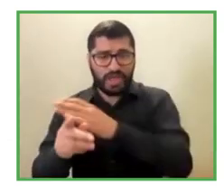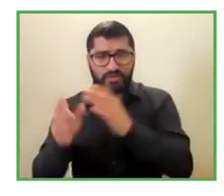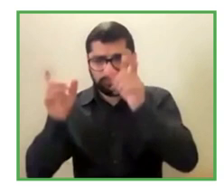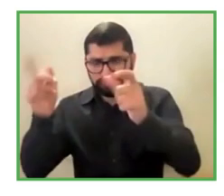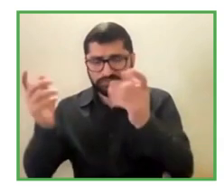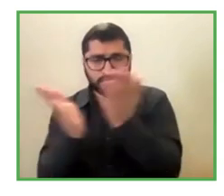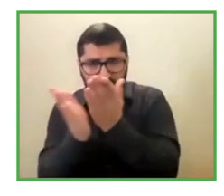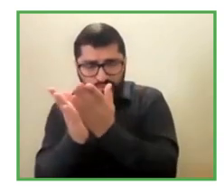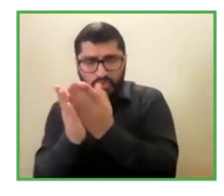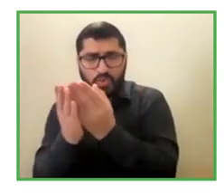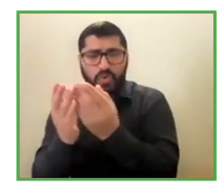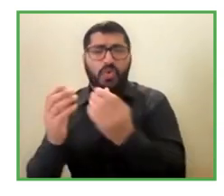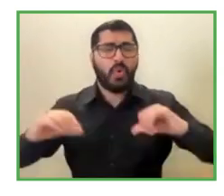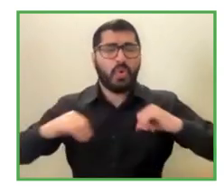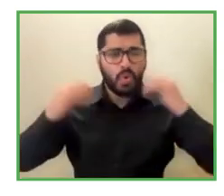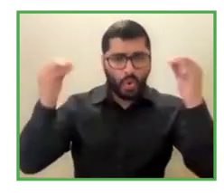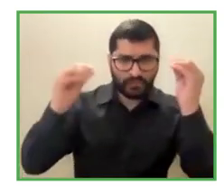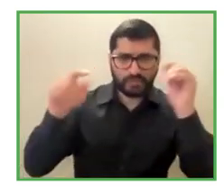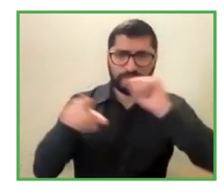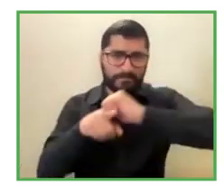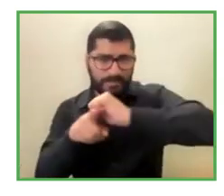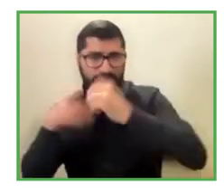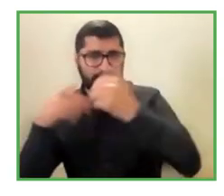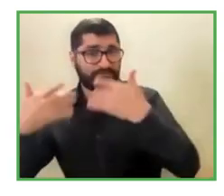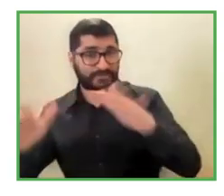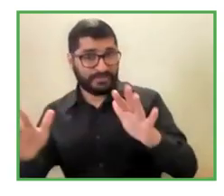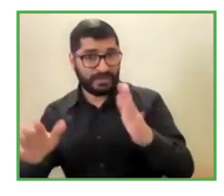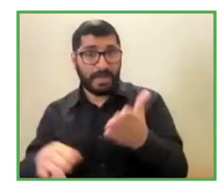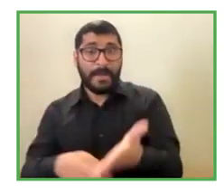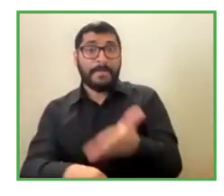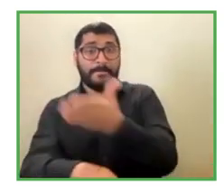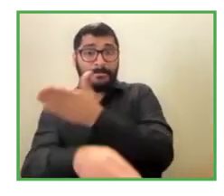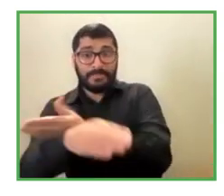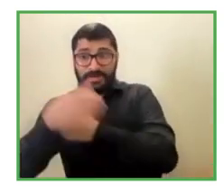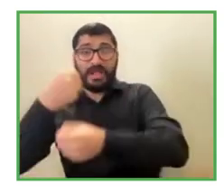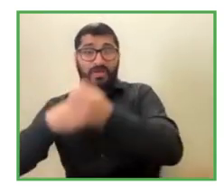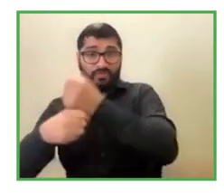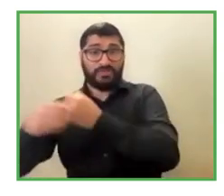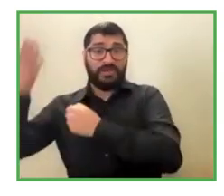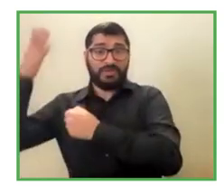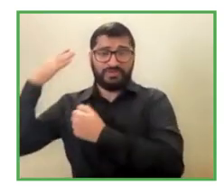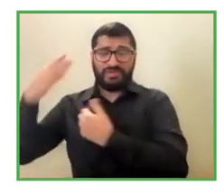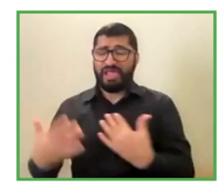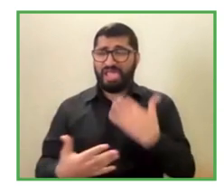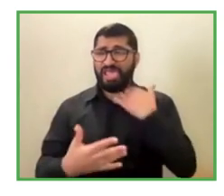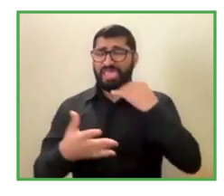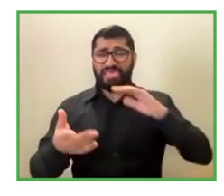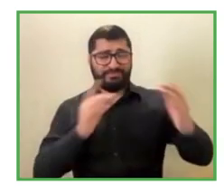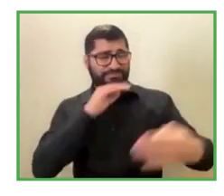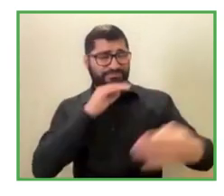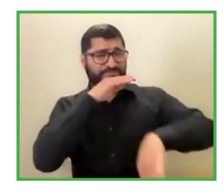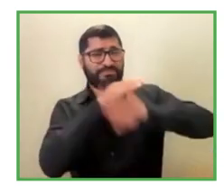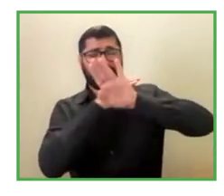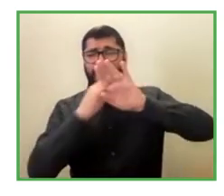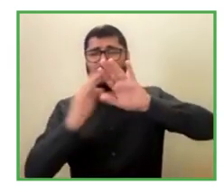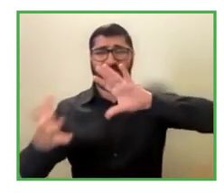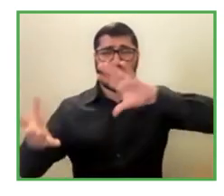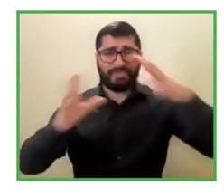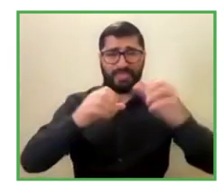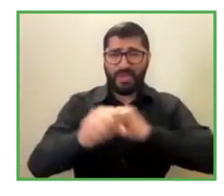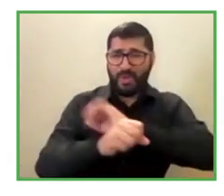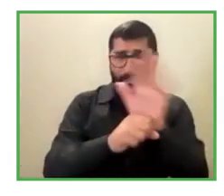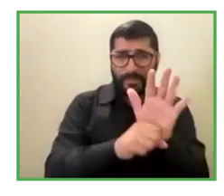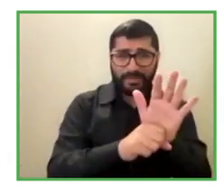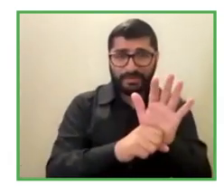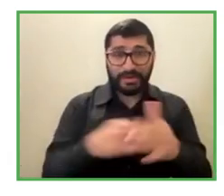been included in our internships, but also to recover the practices that we haven't been able to do, or internships that have to